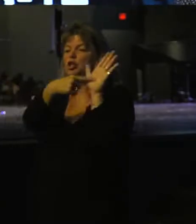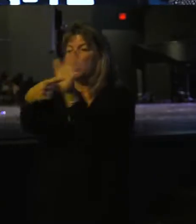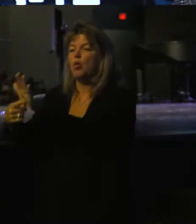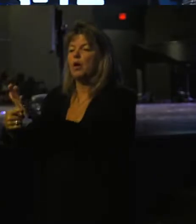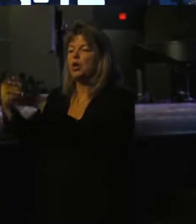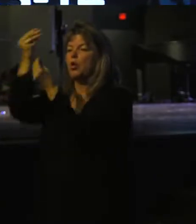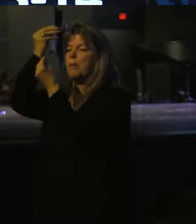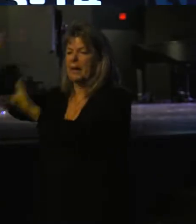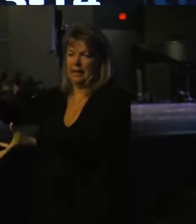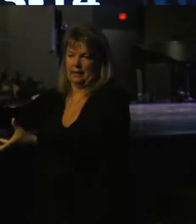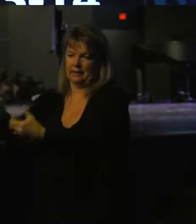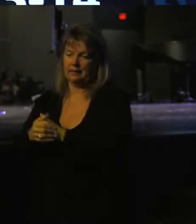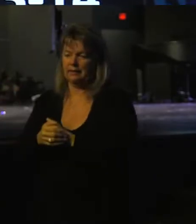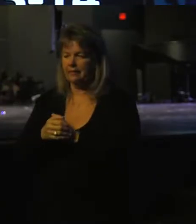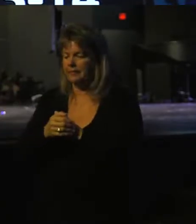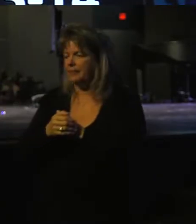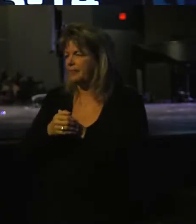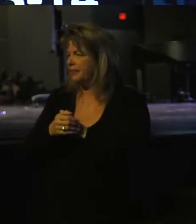obedience.